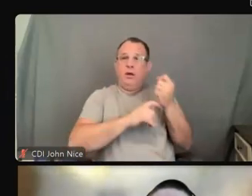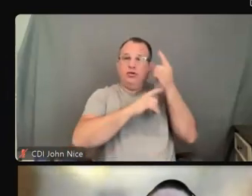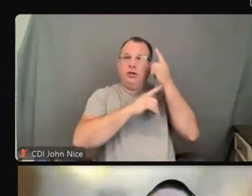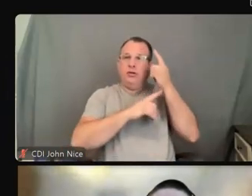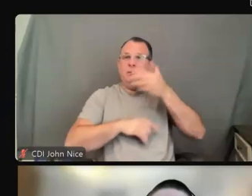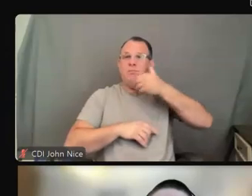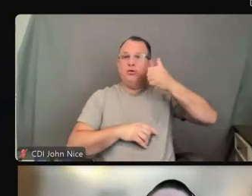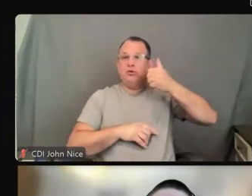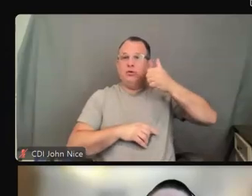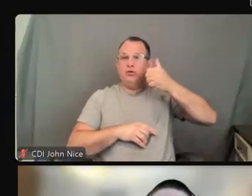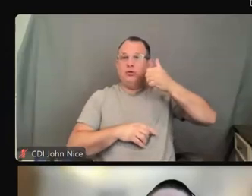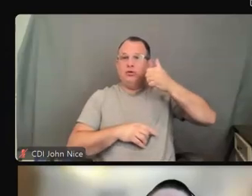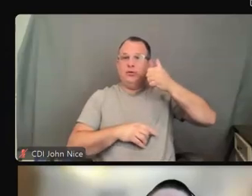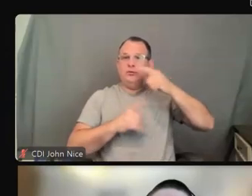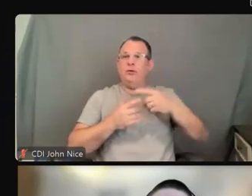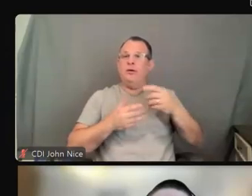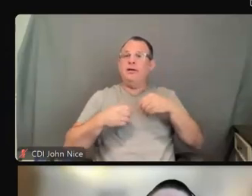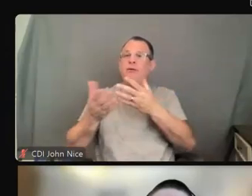services that are most effective.